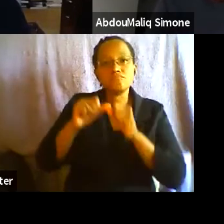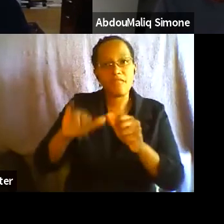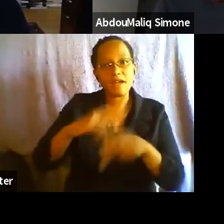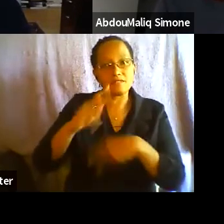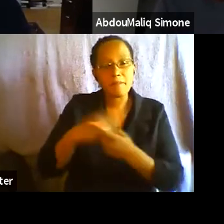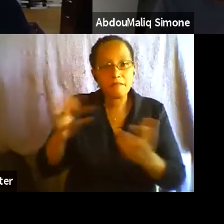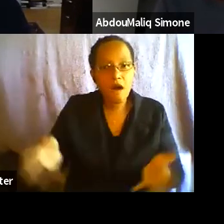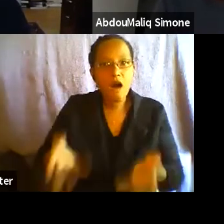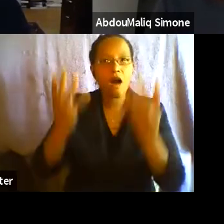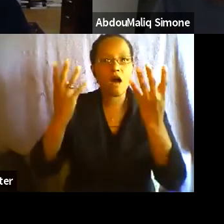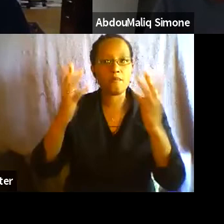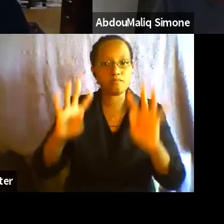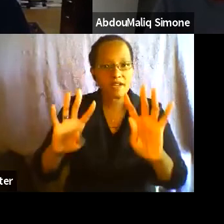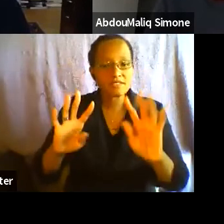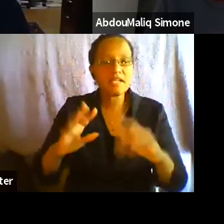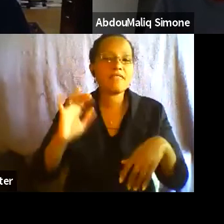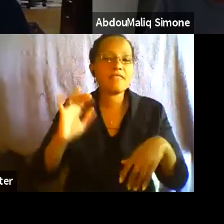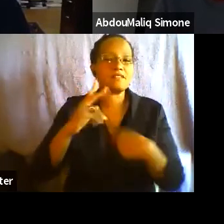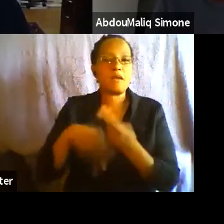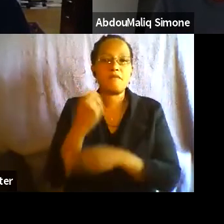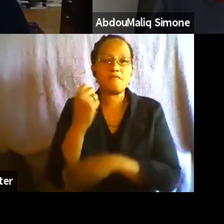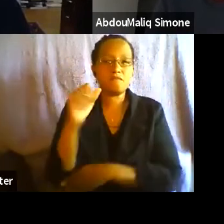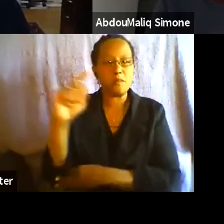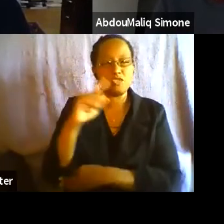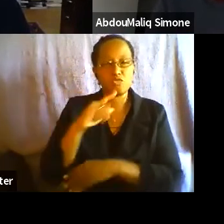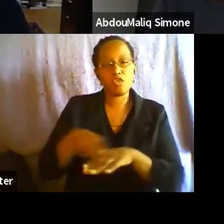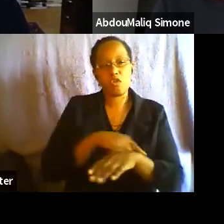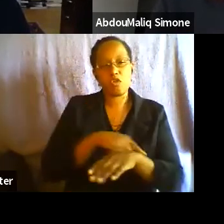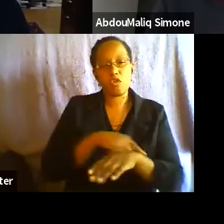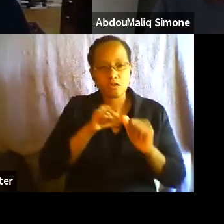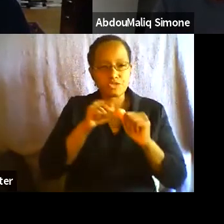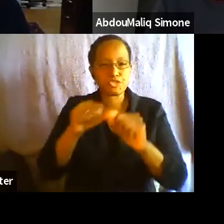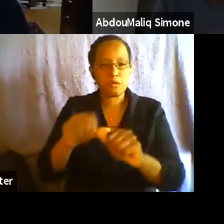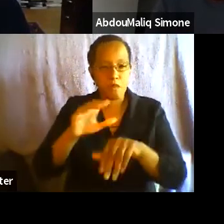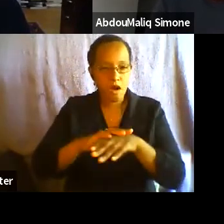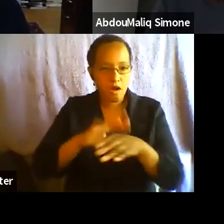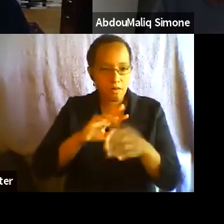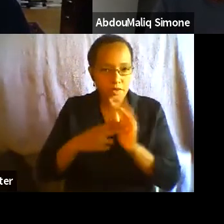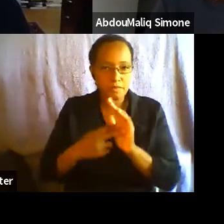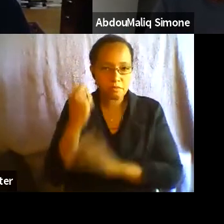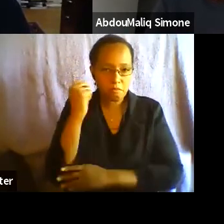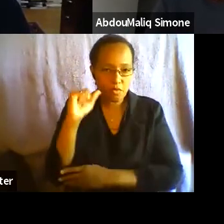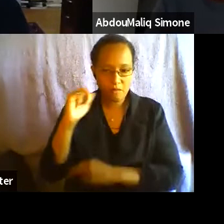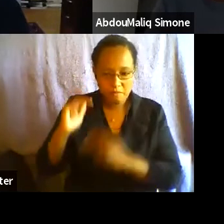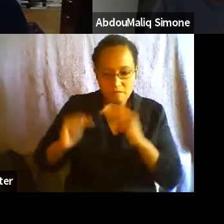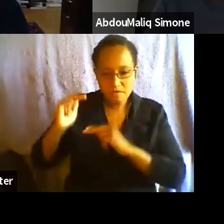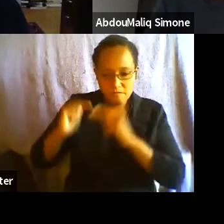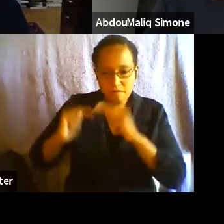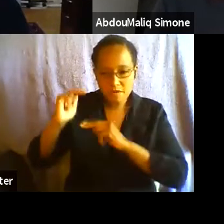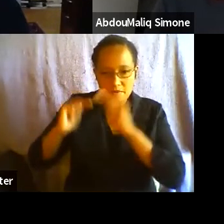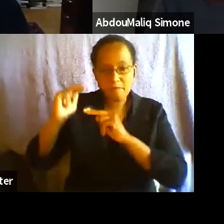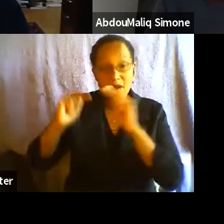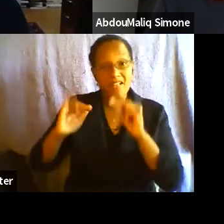actually very long term, deliberate movement building that asks people questions about what they need,